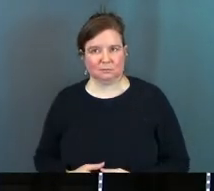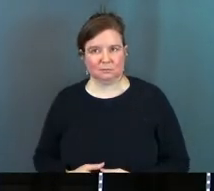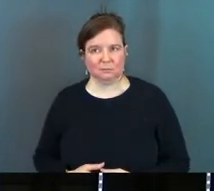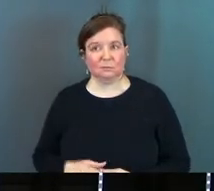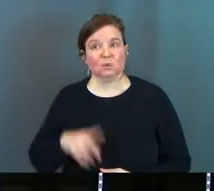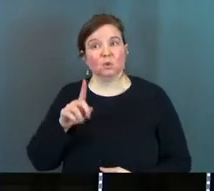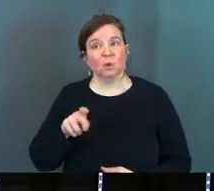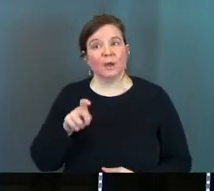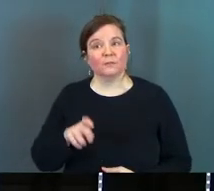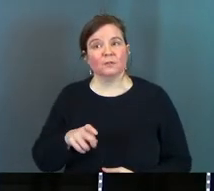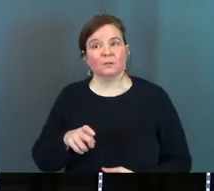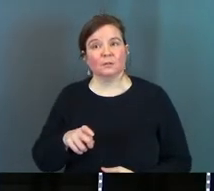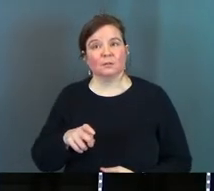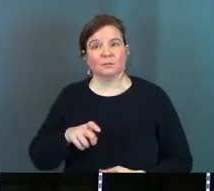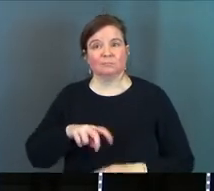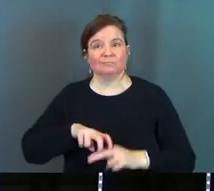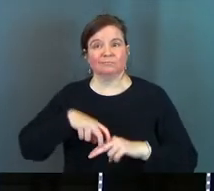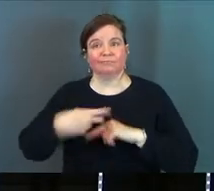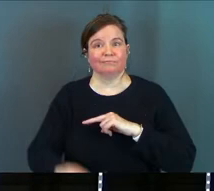you have to